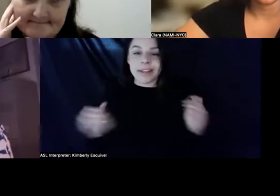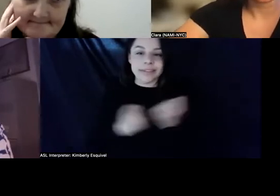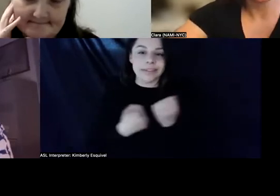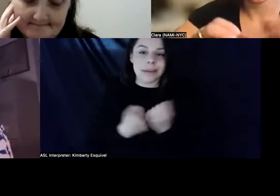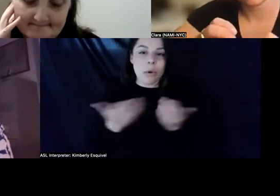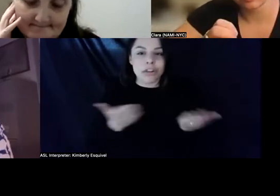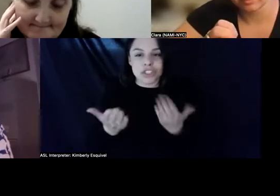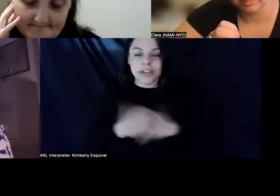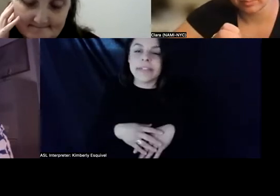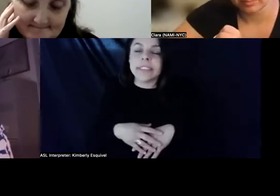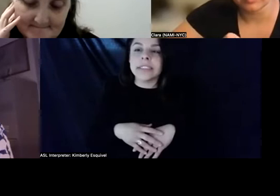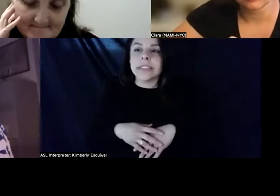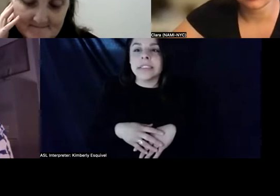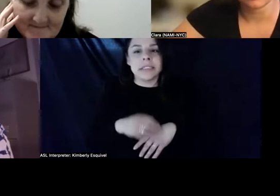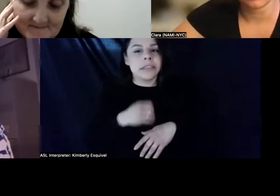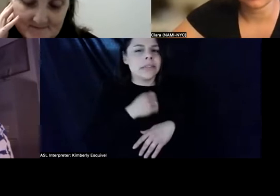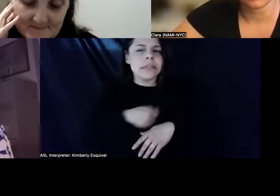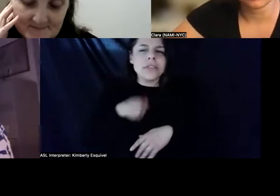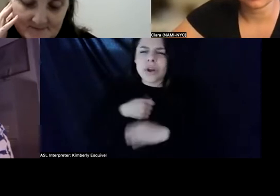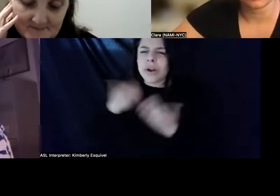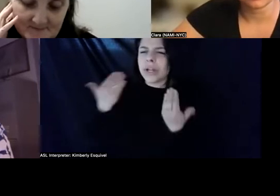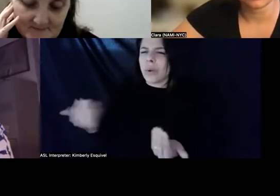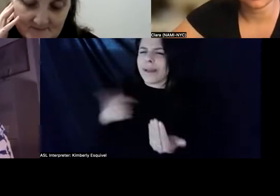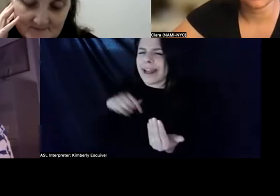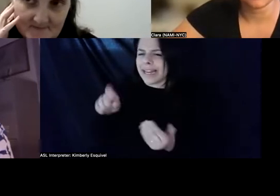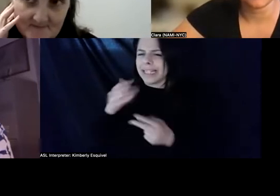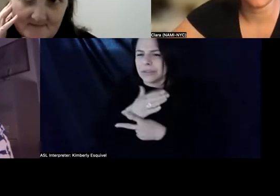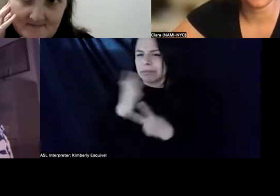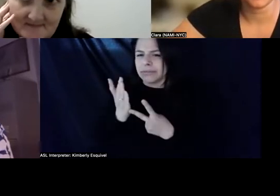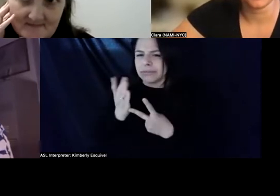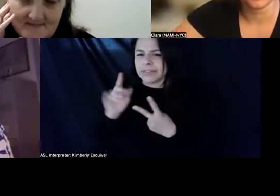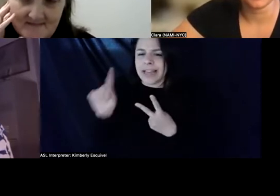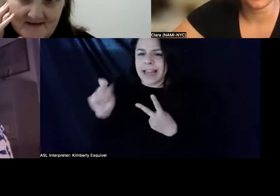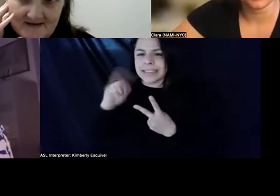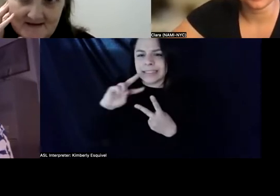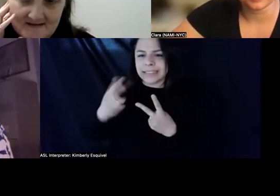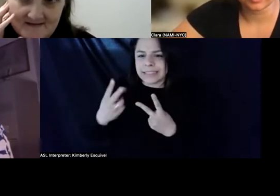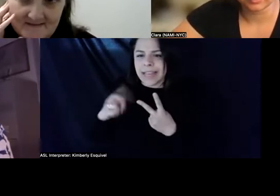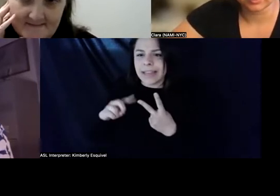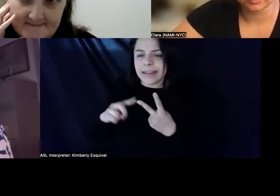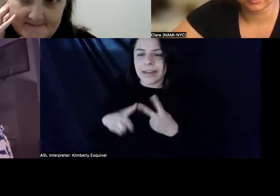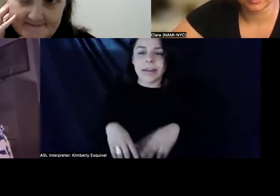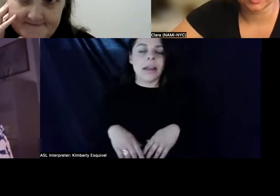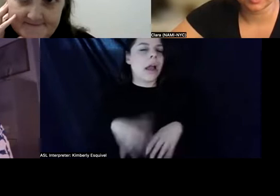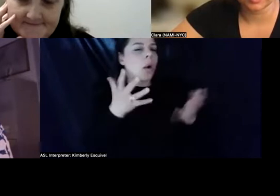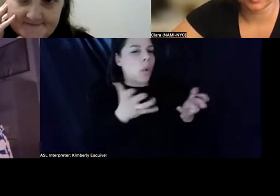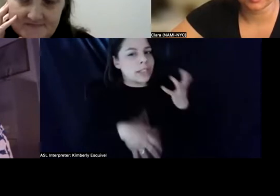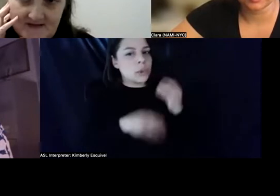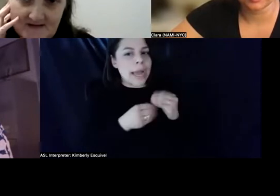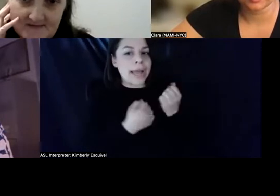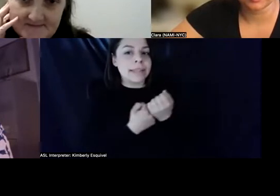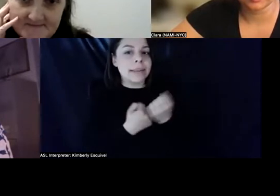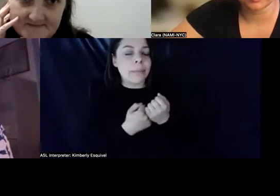I'm sorry, go ahead because I, I need to move on to the next part. I was just going to add that, uh, supportive housing